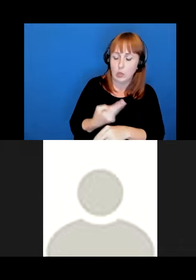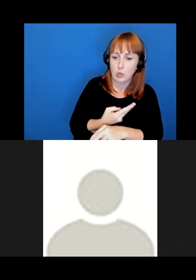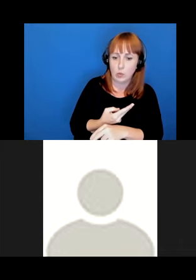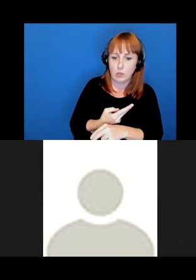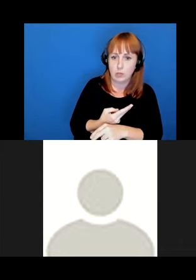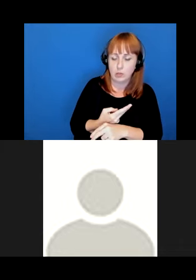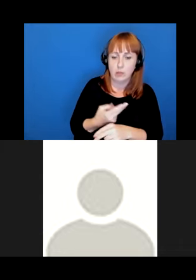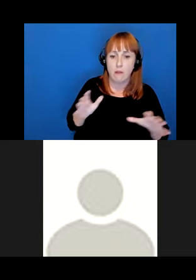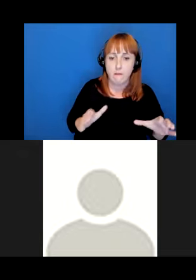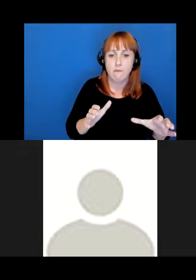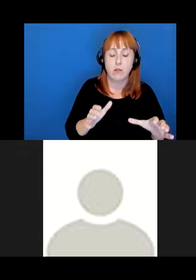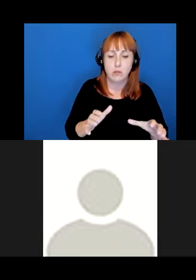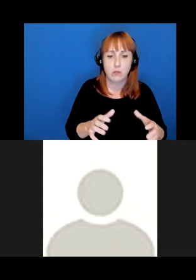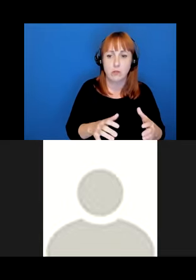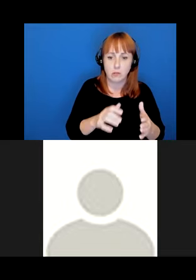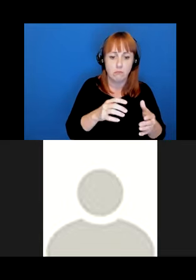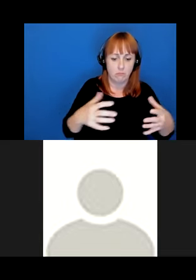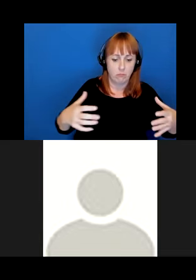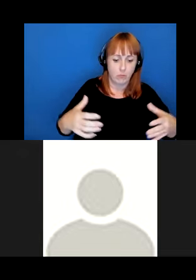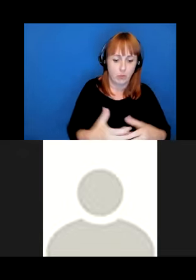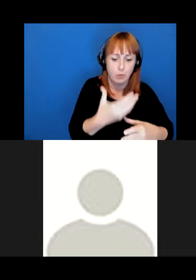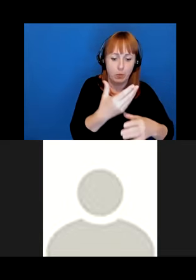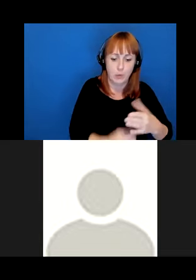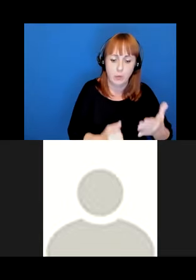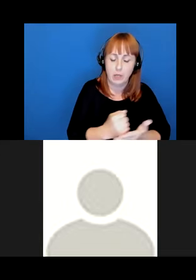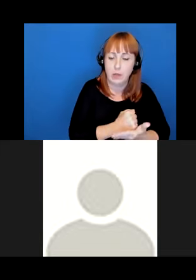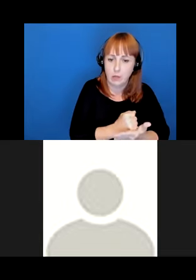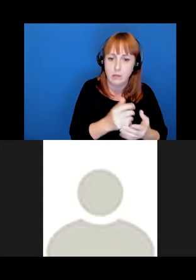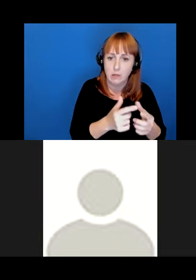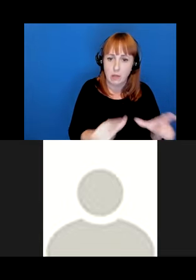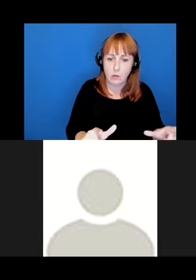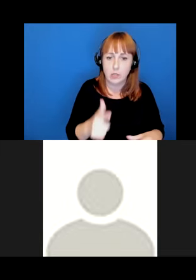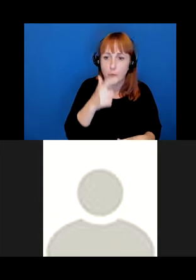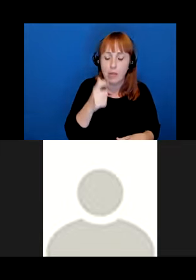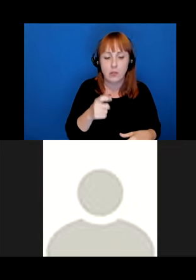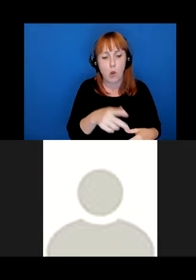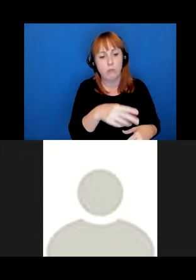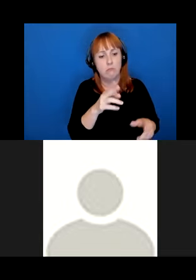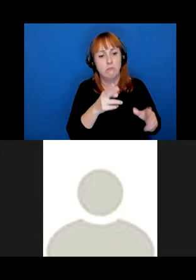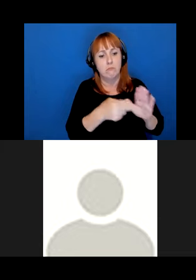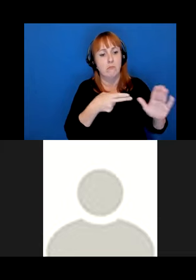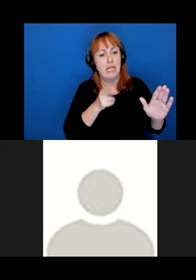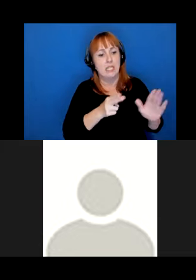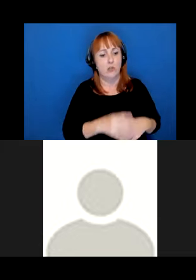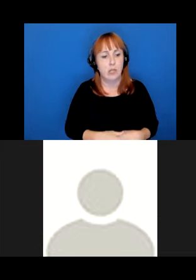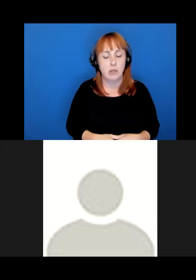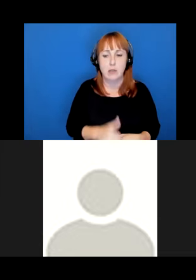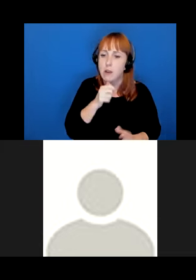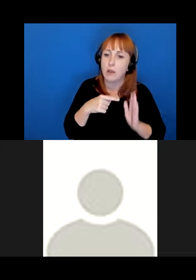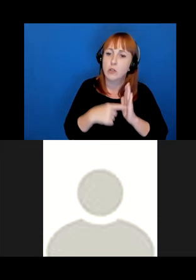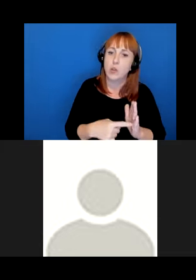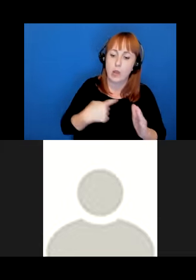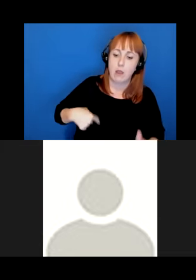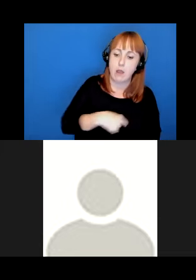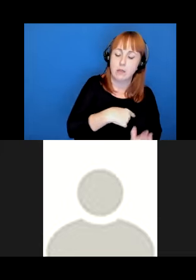erasure and subjugation. Because they relegate indigenous peoples to history rather than accurately presenting us